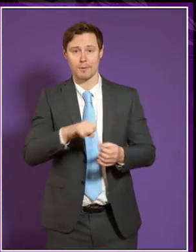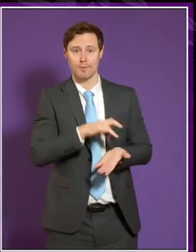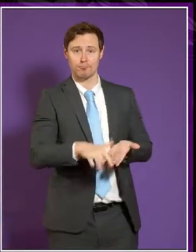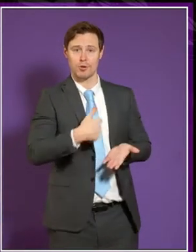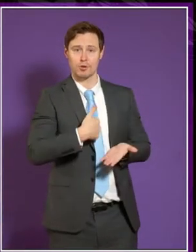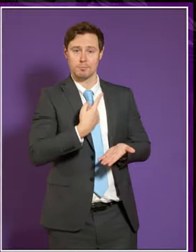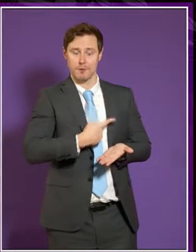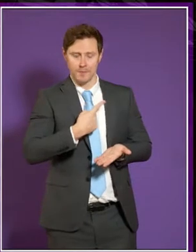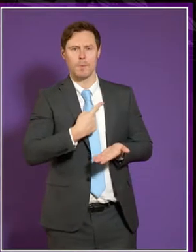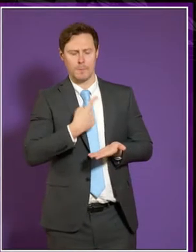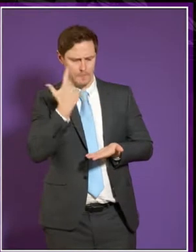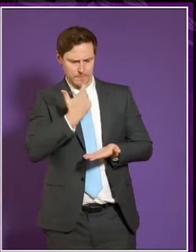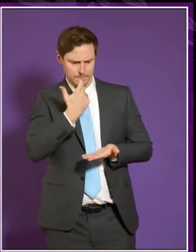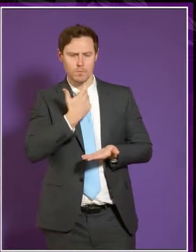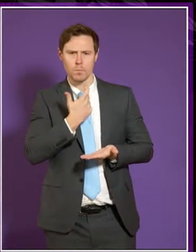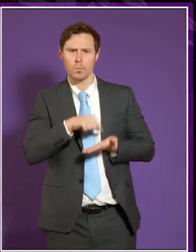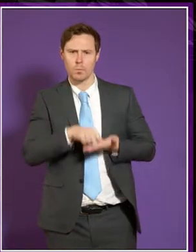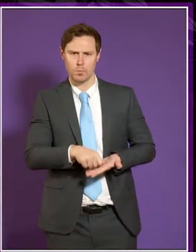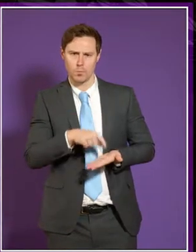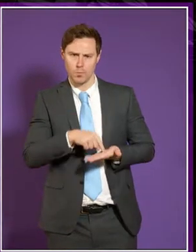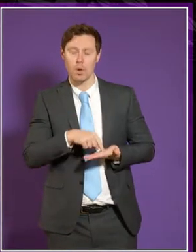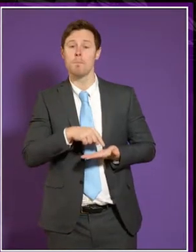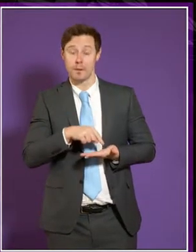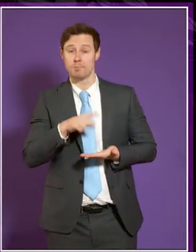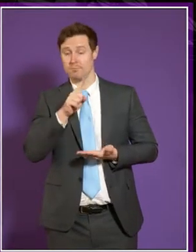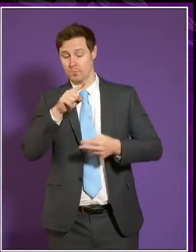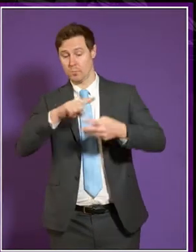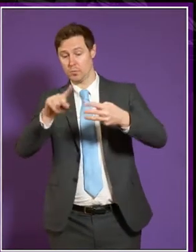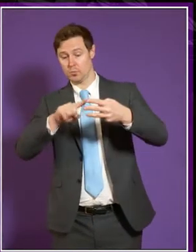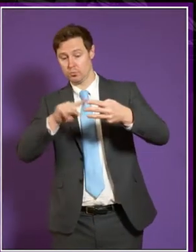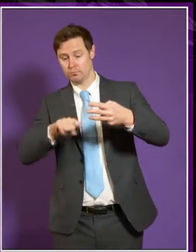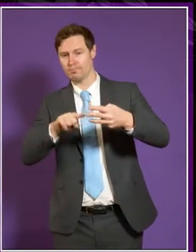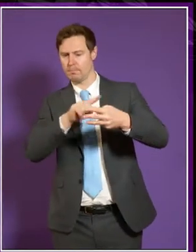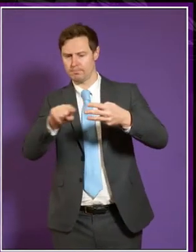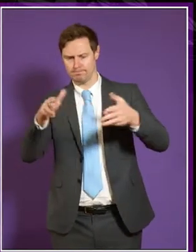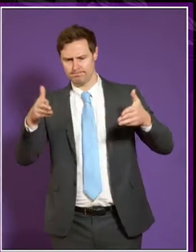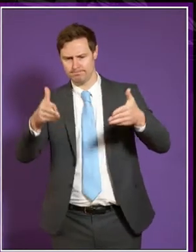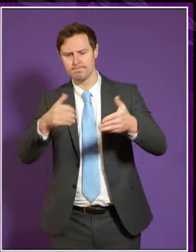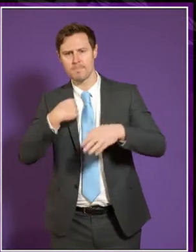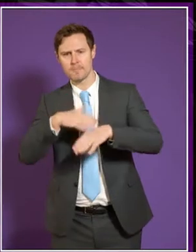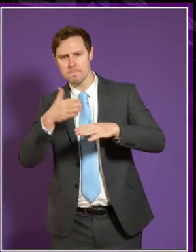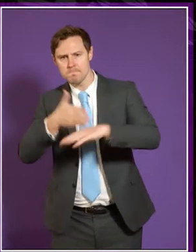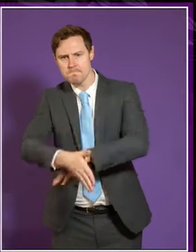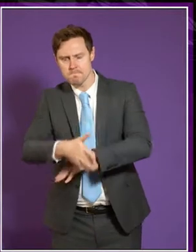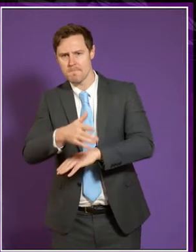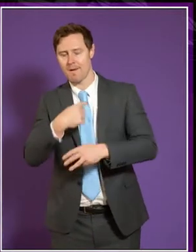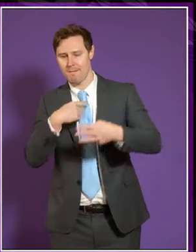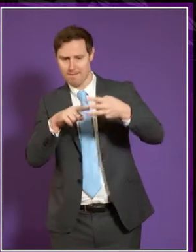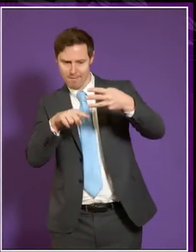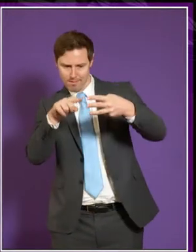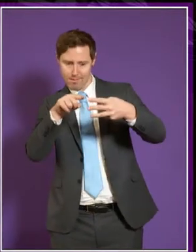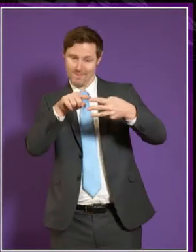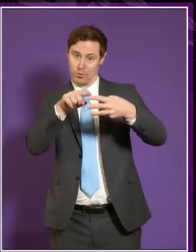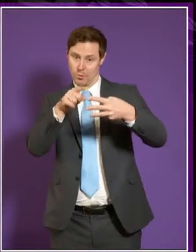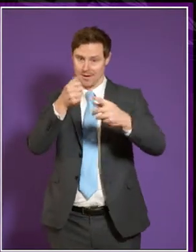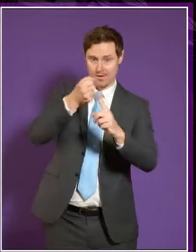So that's been quite a challenge. So those are the three major things I've been spending my time on. I think I would emphasize the first, really,